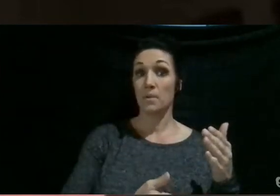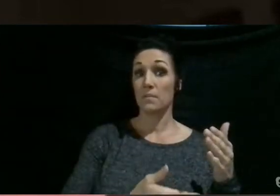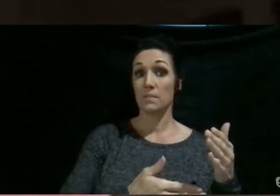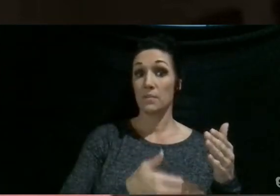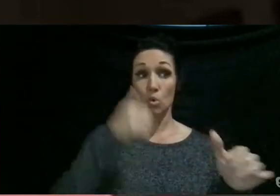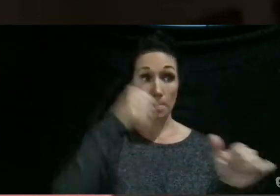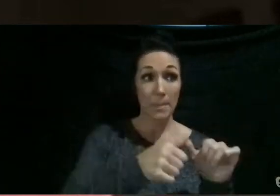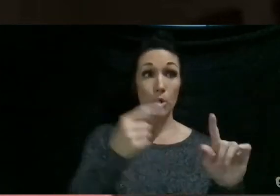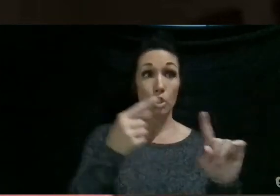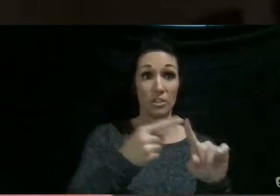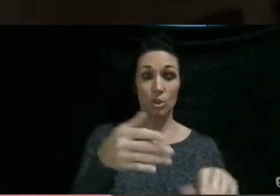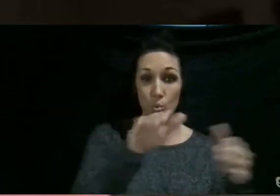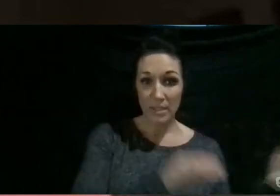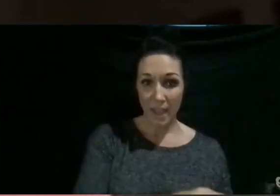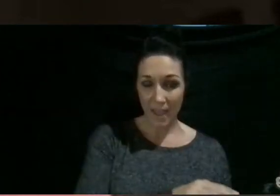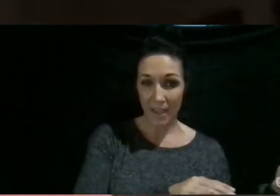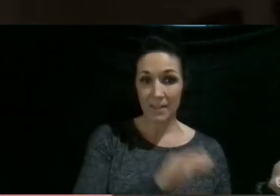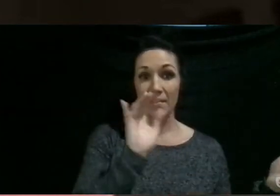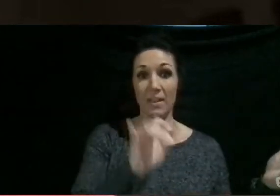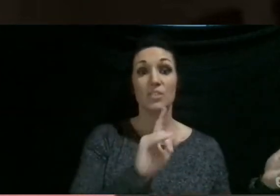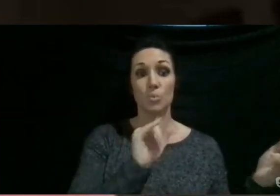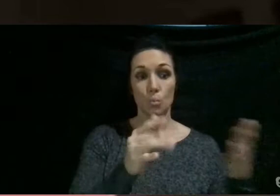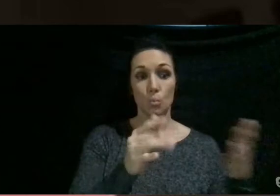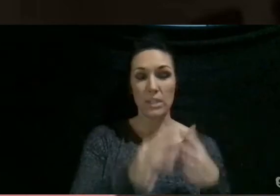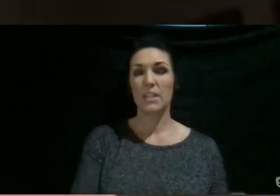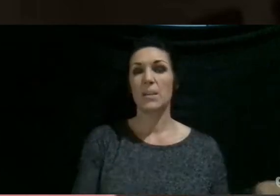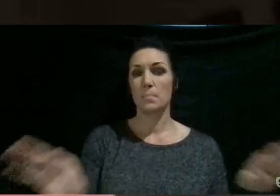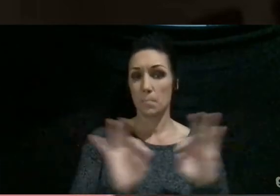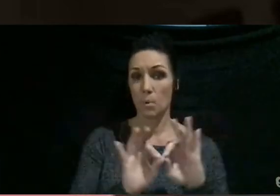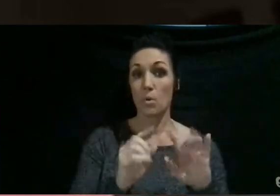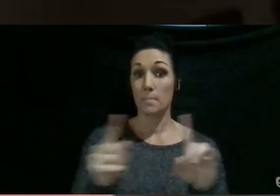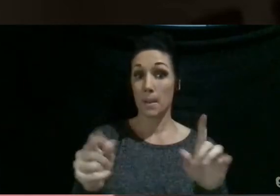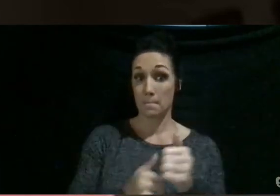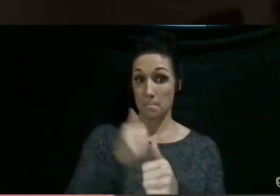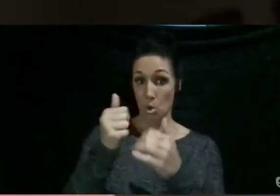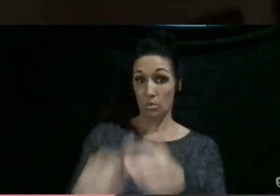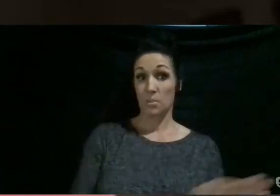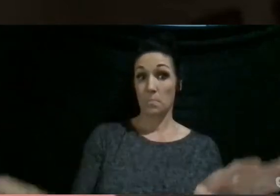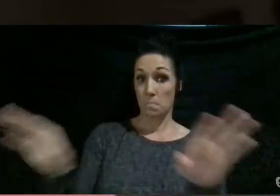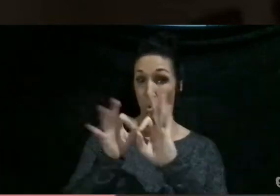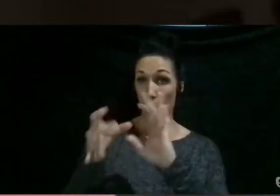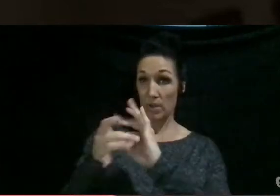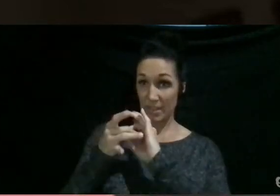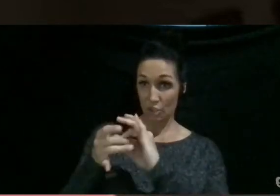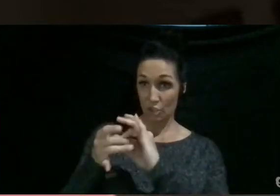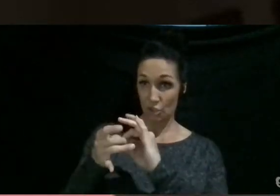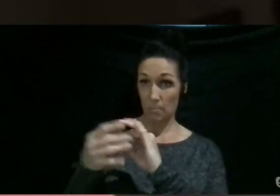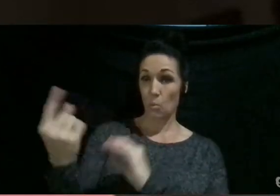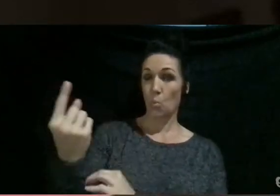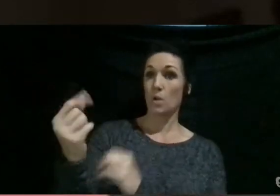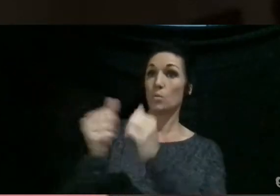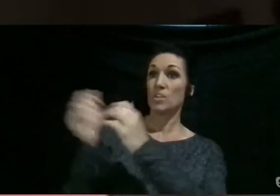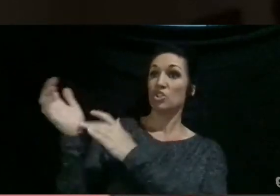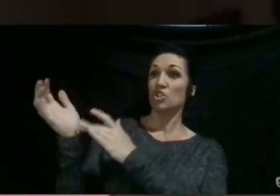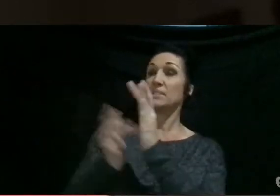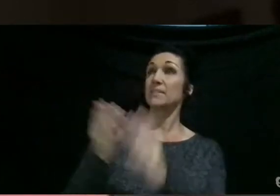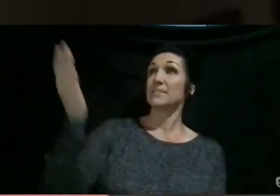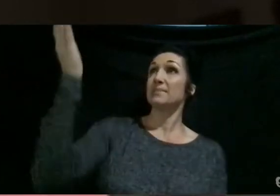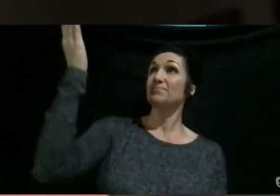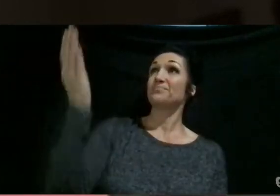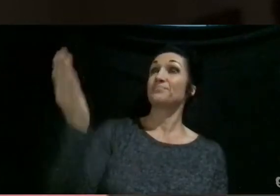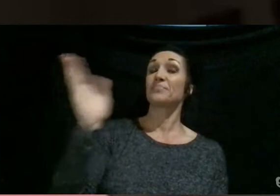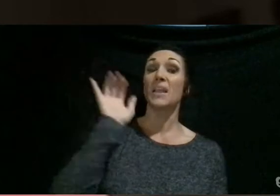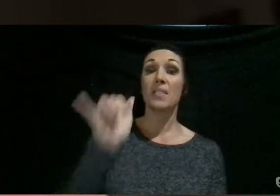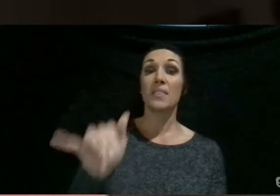you die, and so that stuff's really important, but the most important relationship to me is the one that you build with Jesus, because that